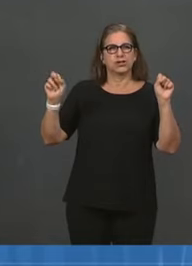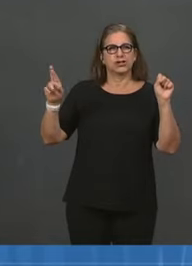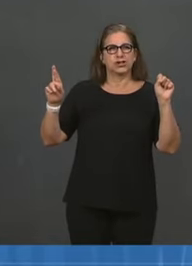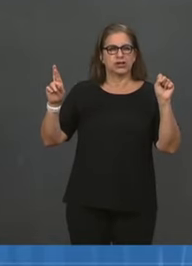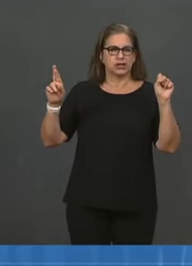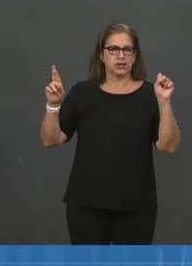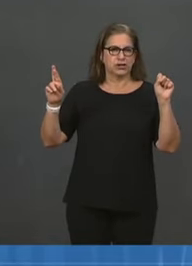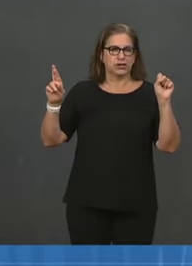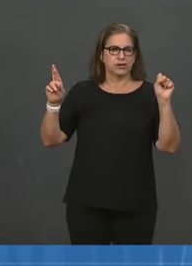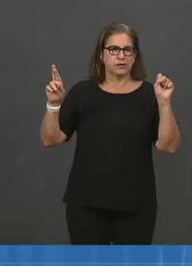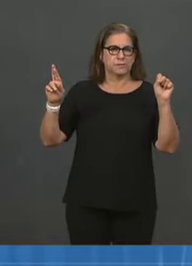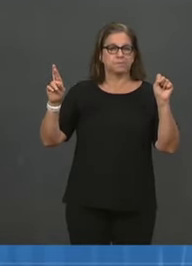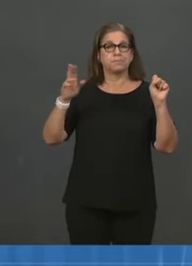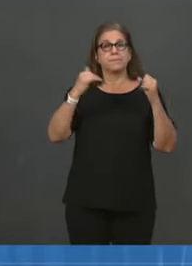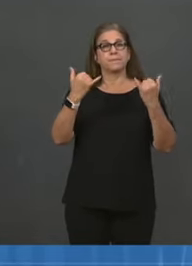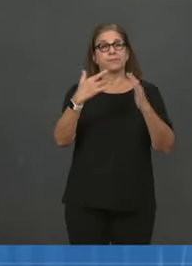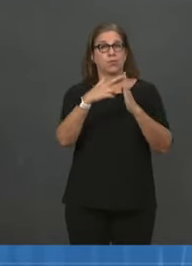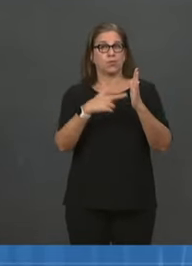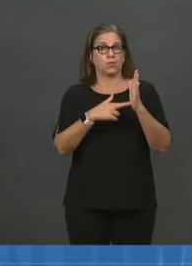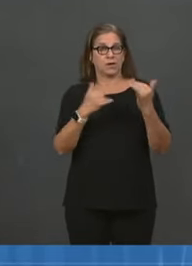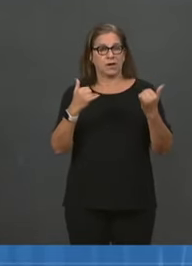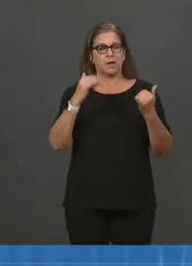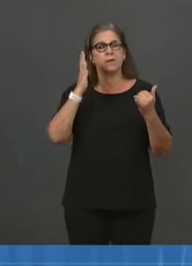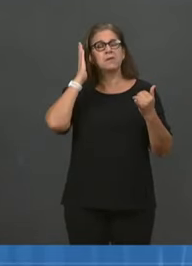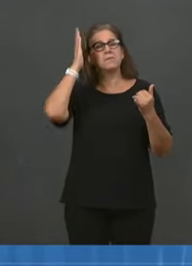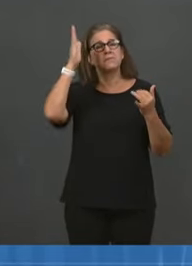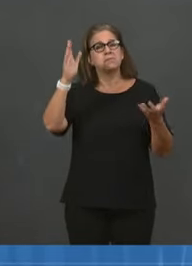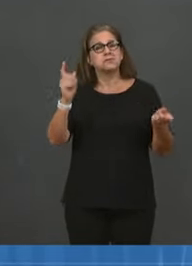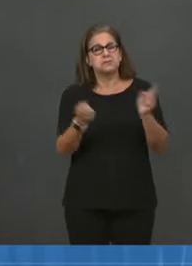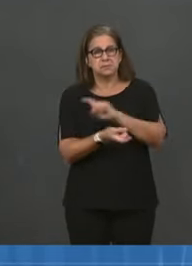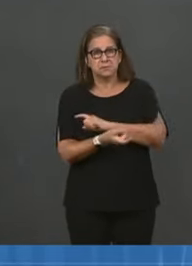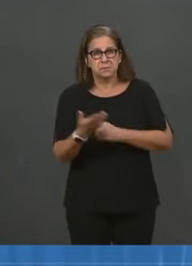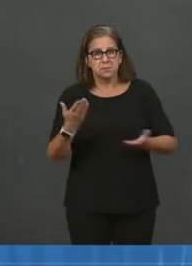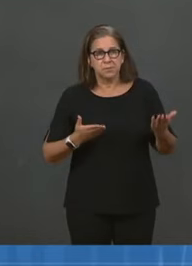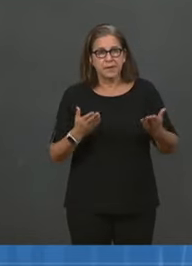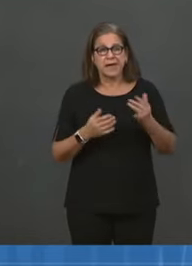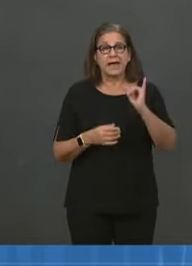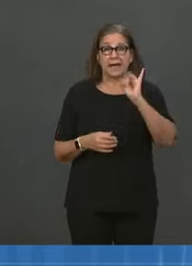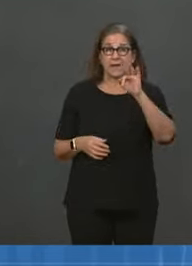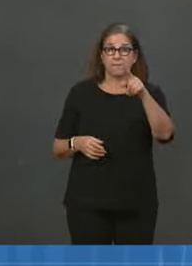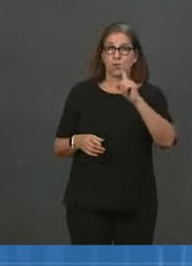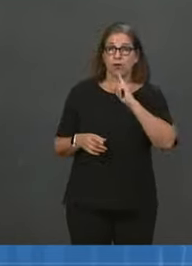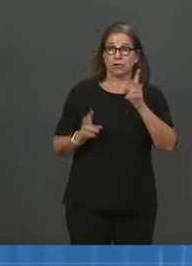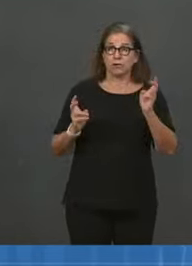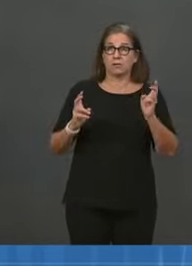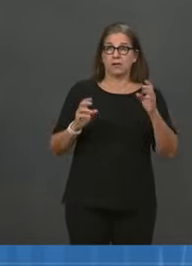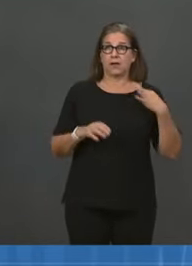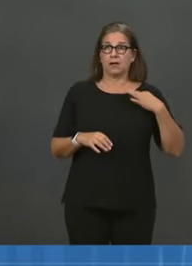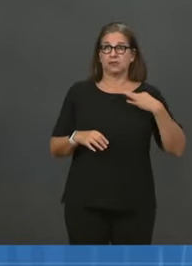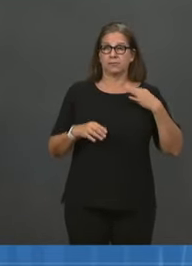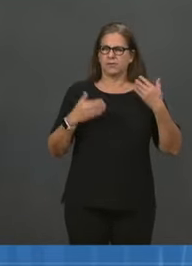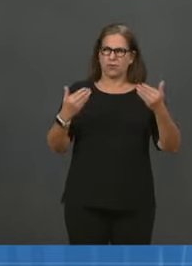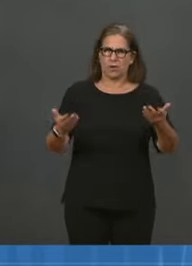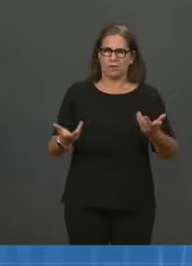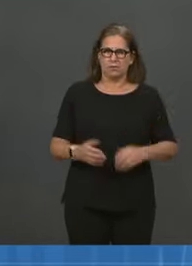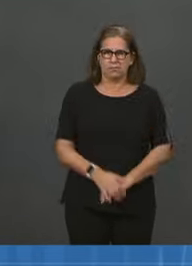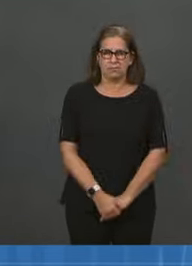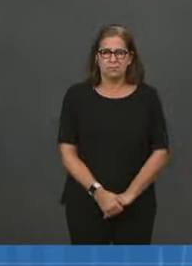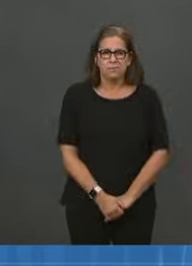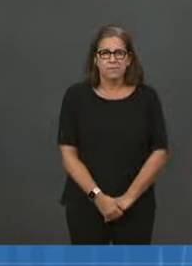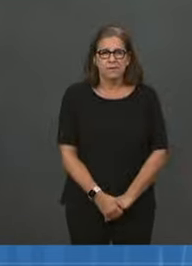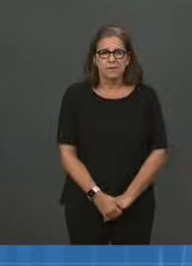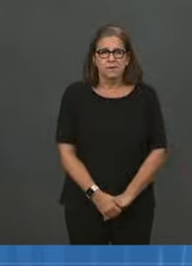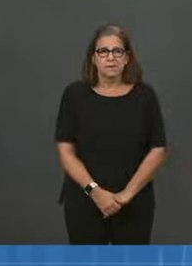a booster, go ahead and get your booster, and we will continue to follow. Mr. And the current CDC definition, Dr. Walensky, is two doses of an